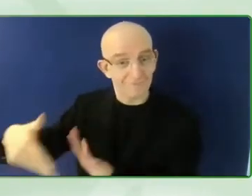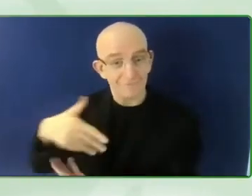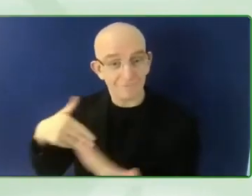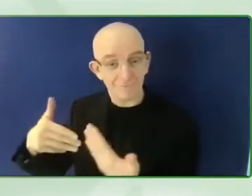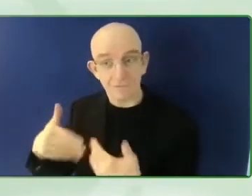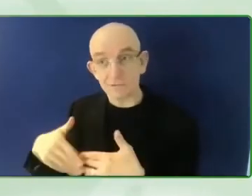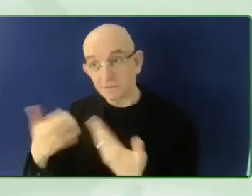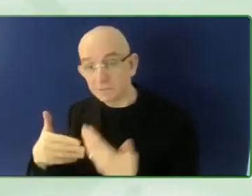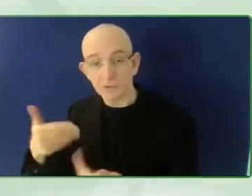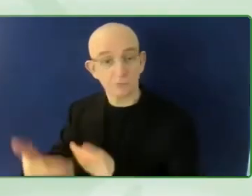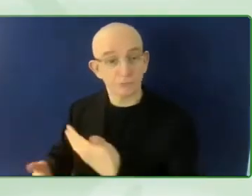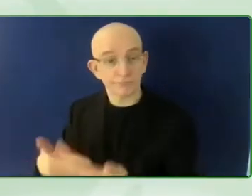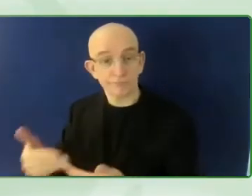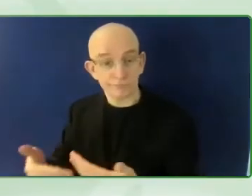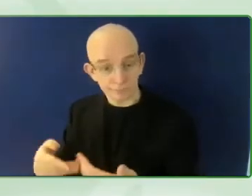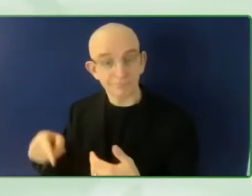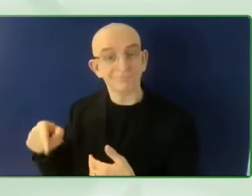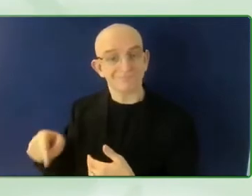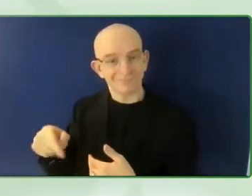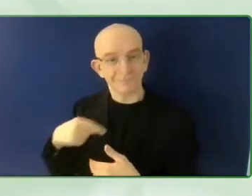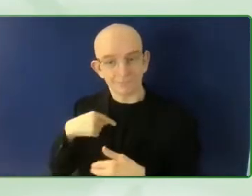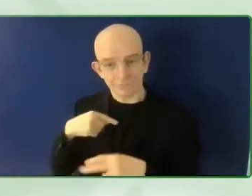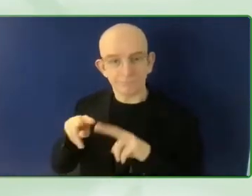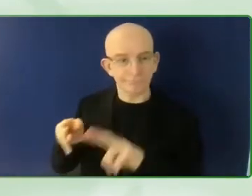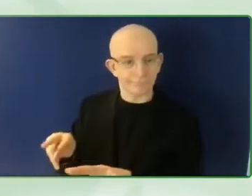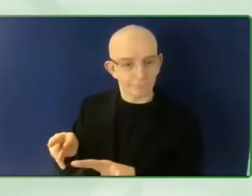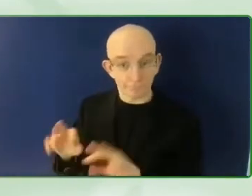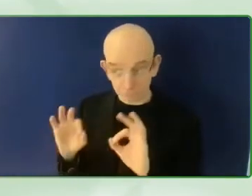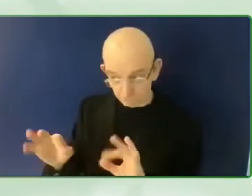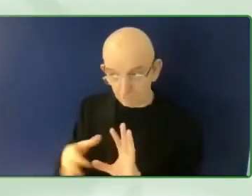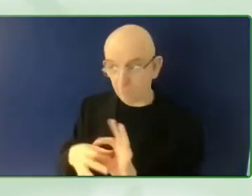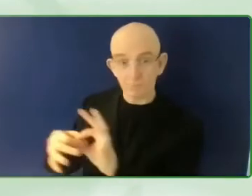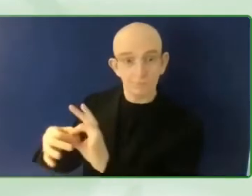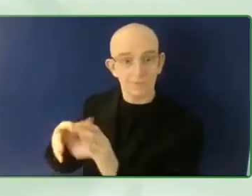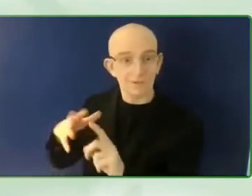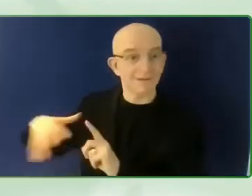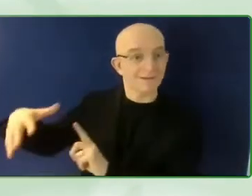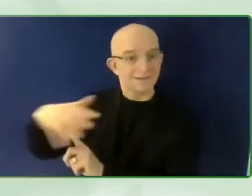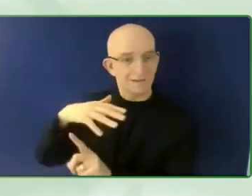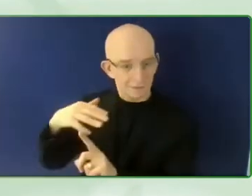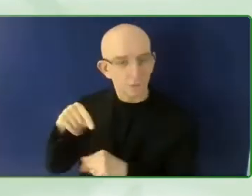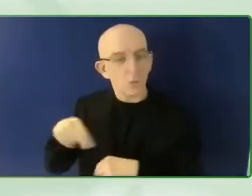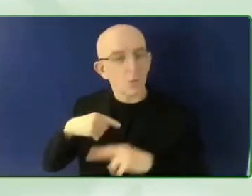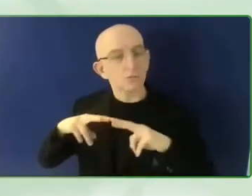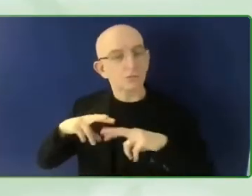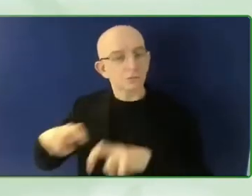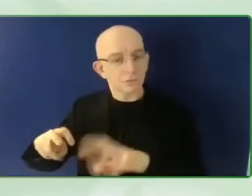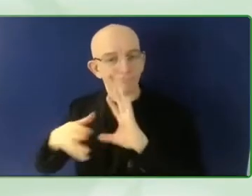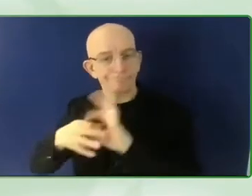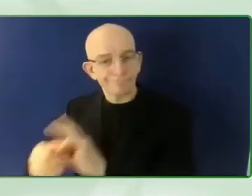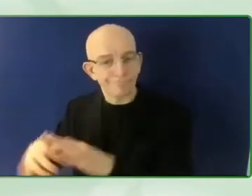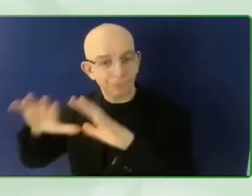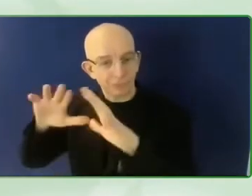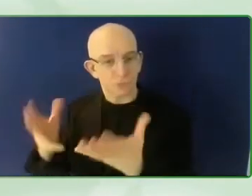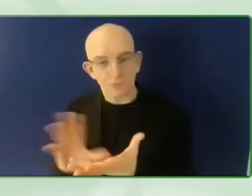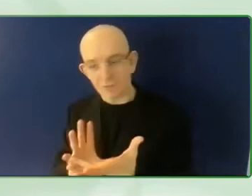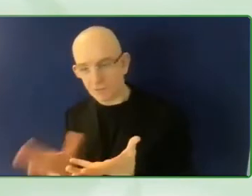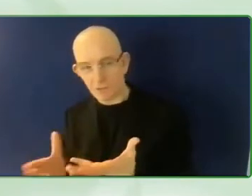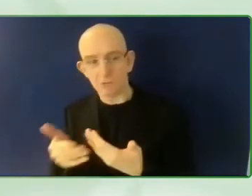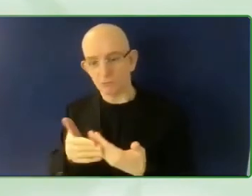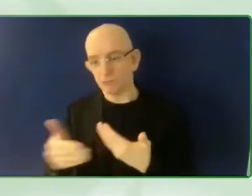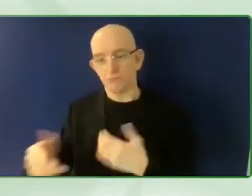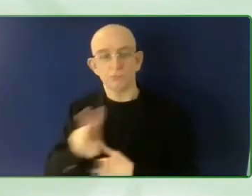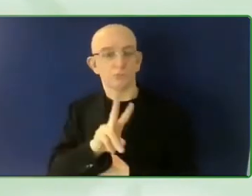for example, Ulaanbaatar in Mongolia, Varanasi in India, Surakarta in Indonesia, Nairobi